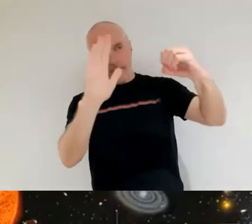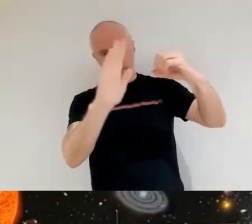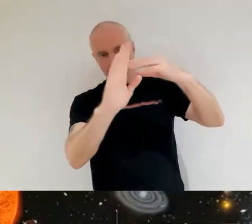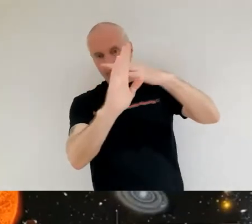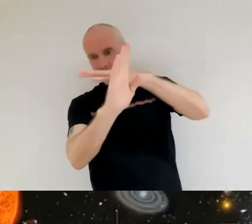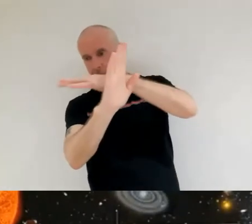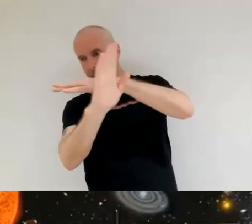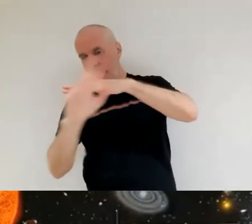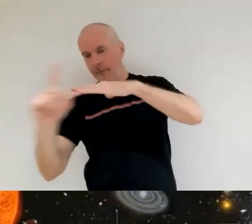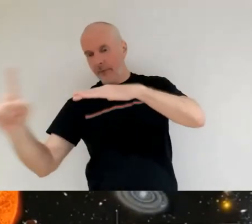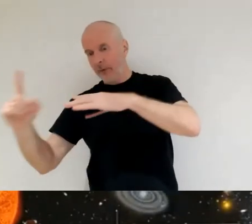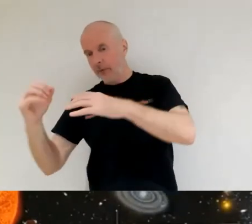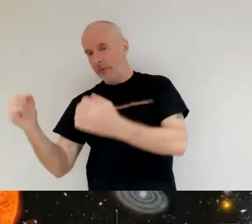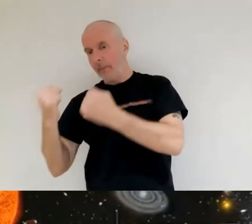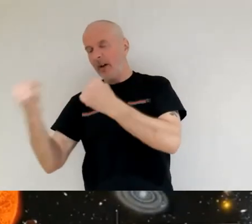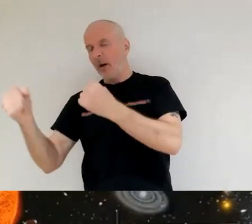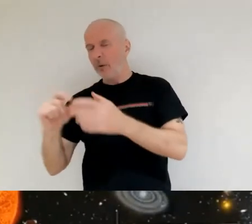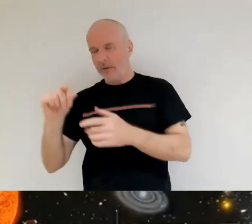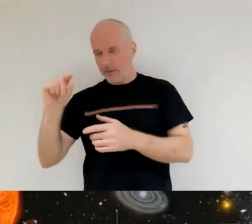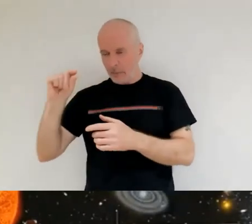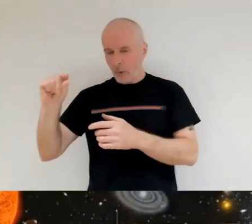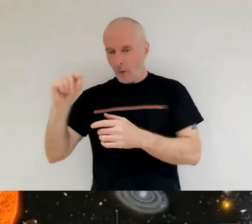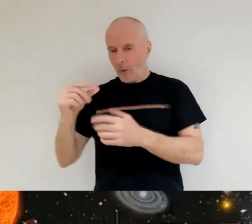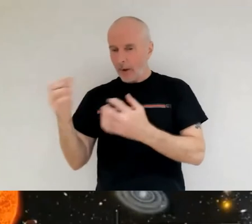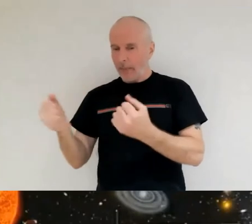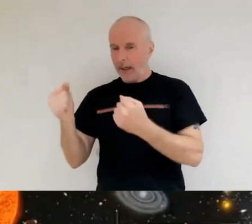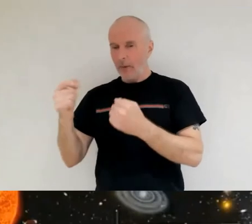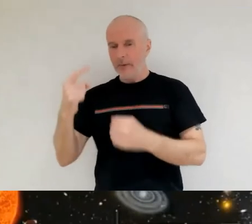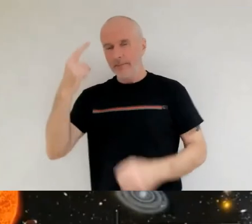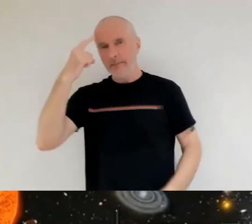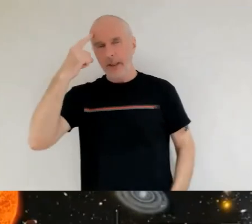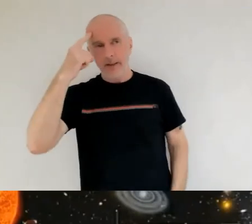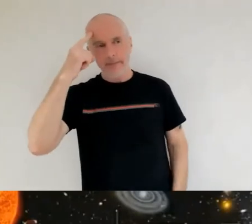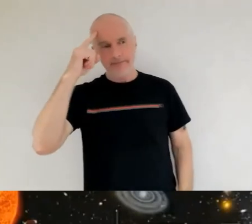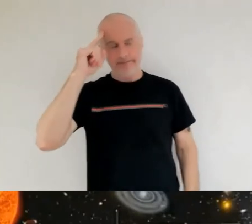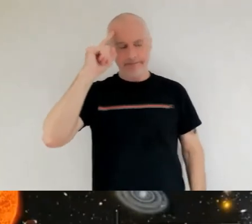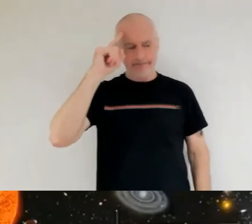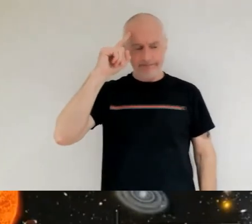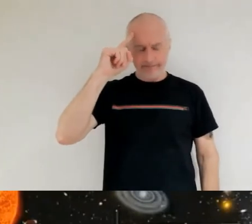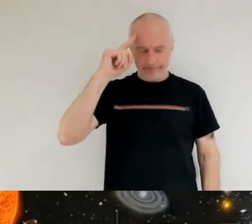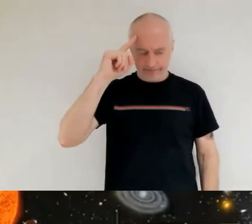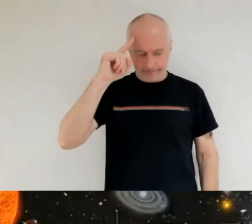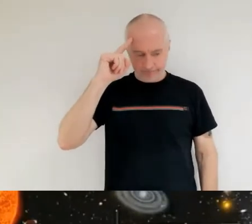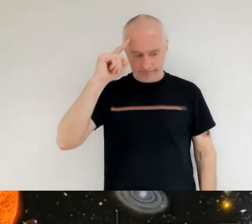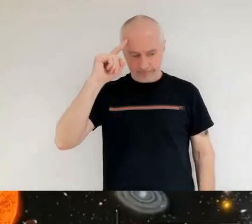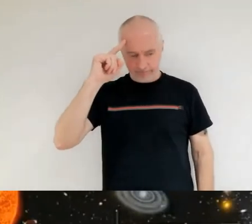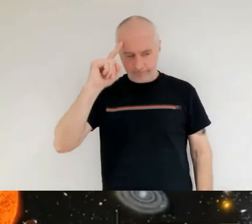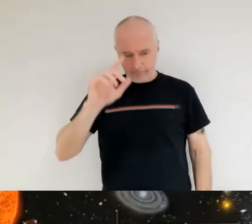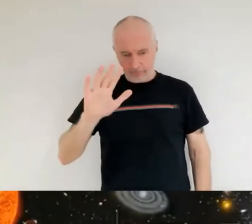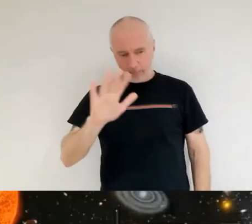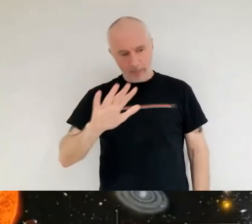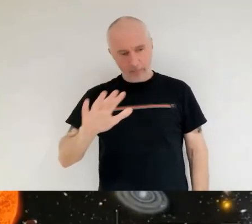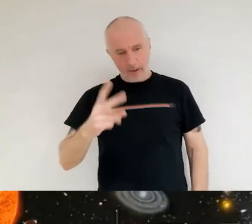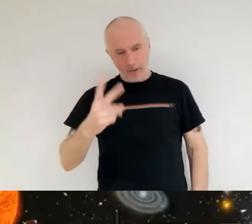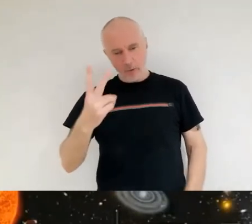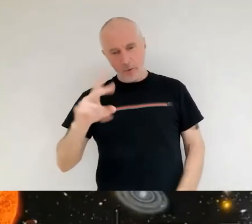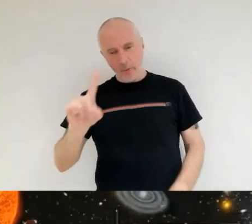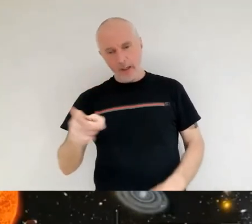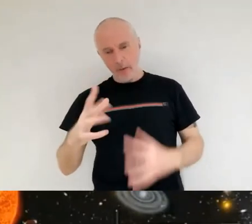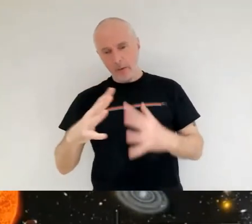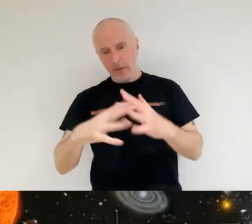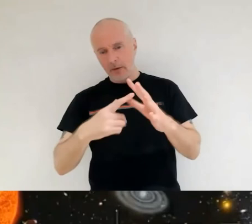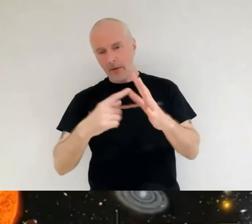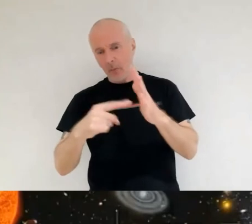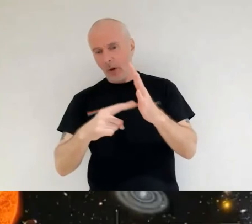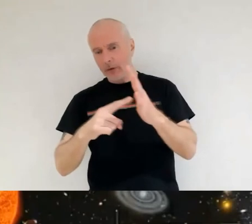it doesn't provide much power um off the top of my head i think uh yeah it's about 2000 watts of power